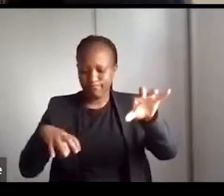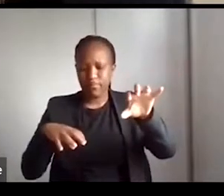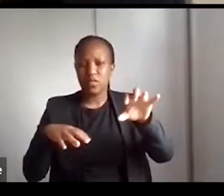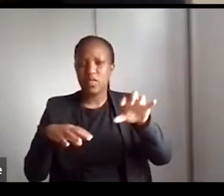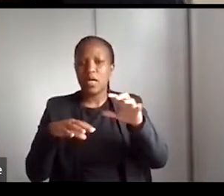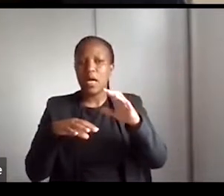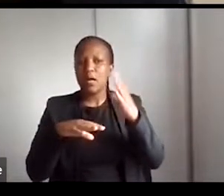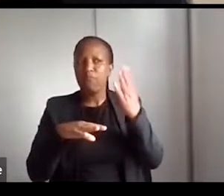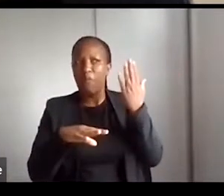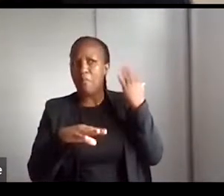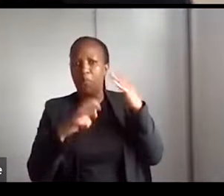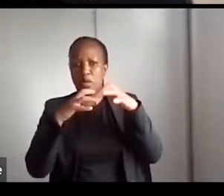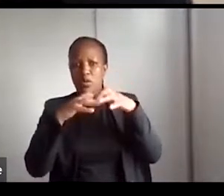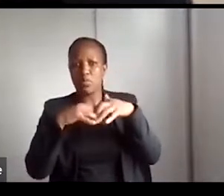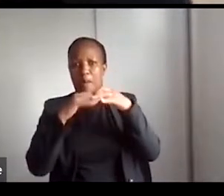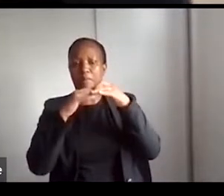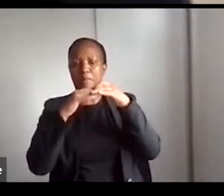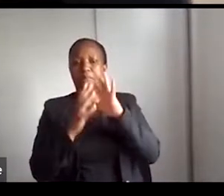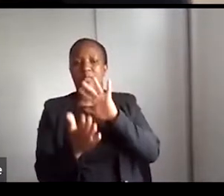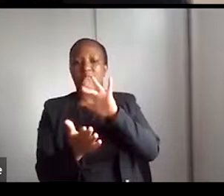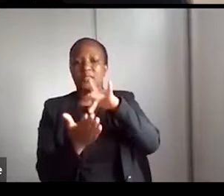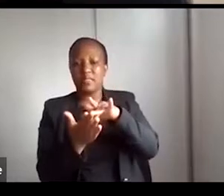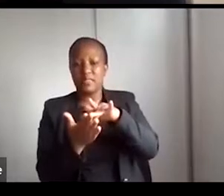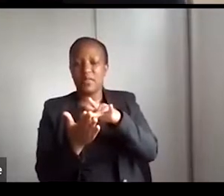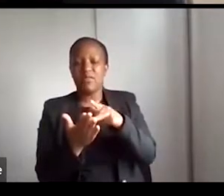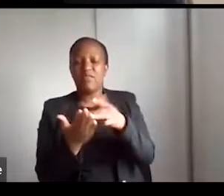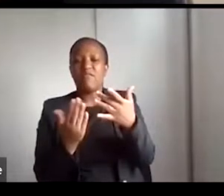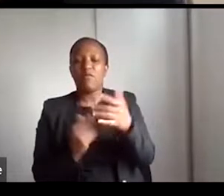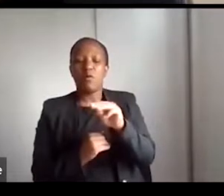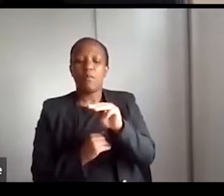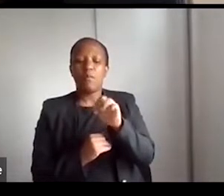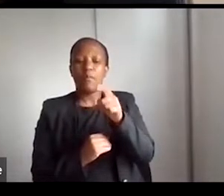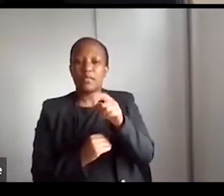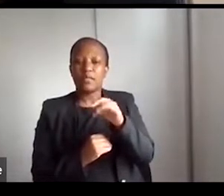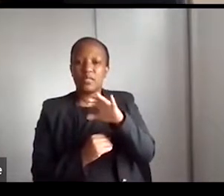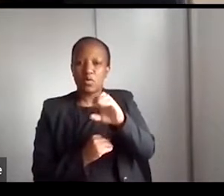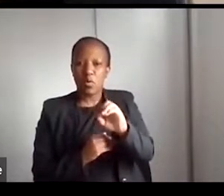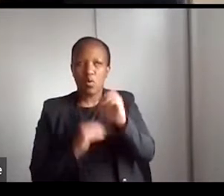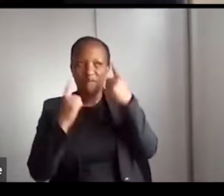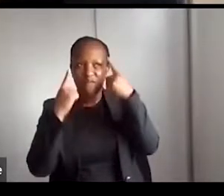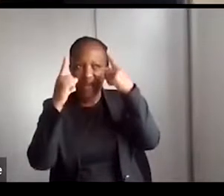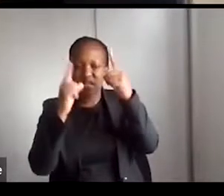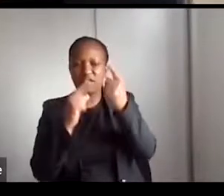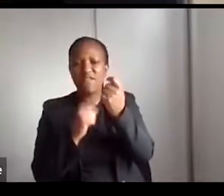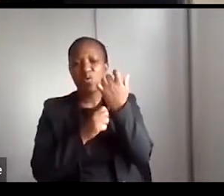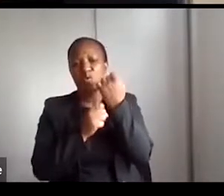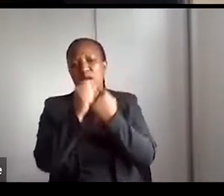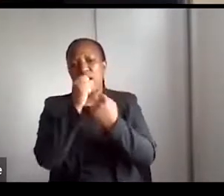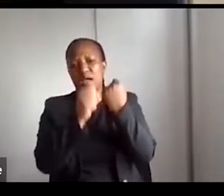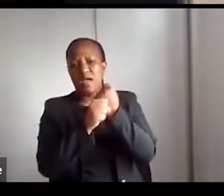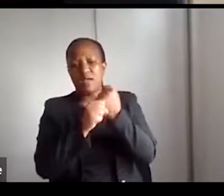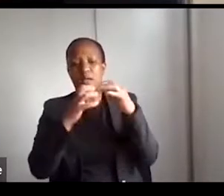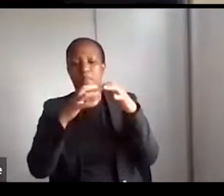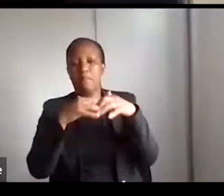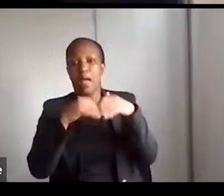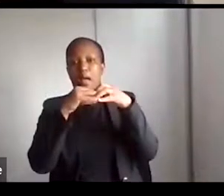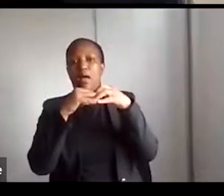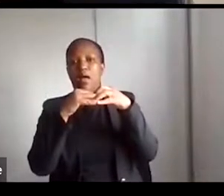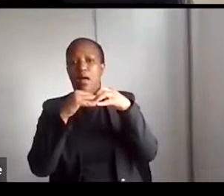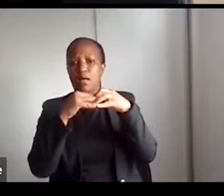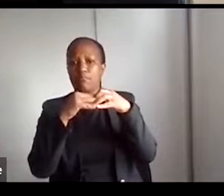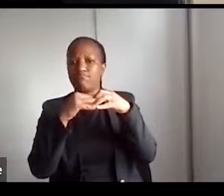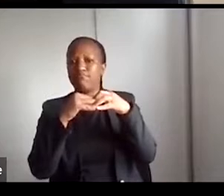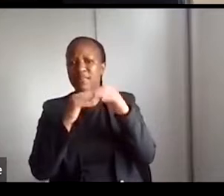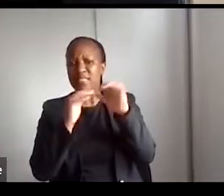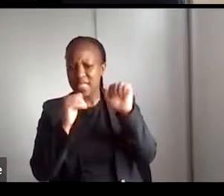you know, for Mexican Studies at WITS a few years ago. I mean, we've had some